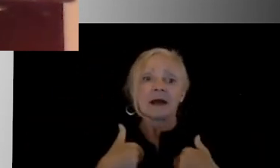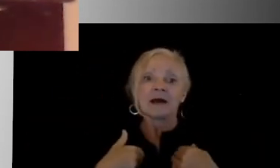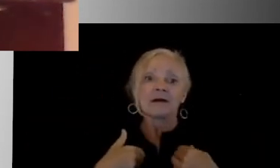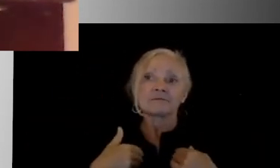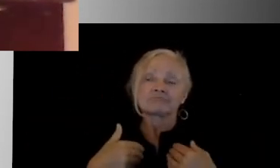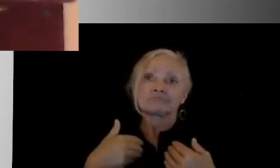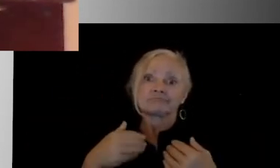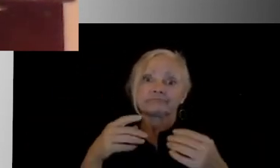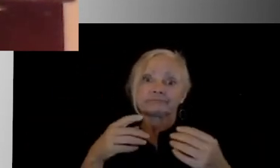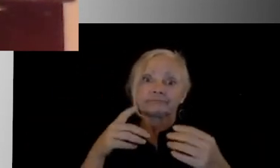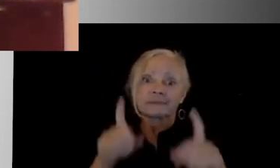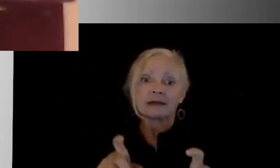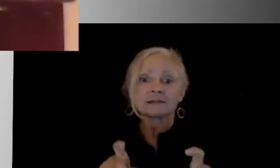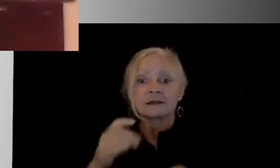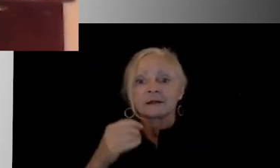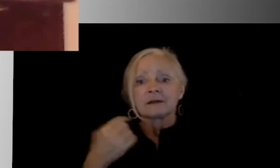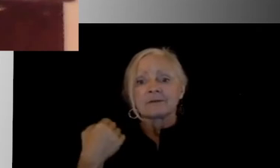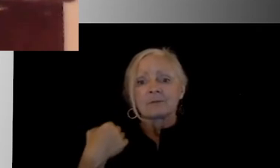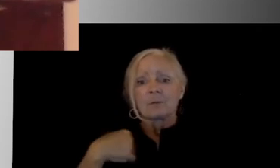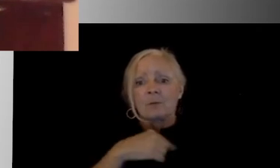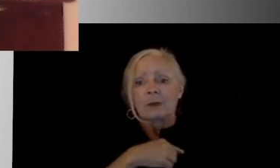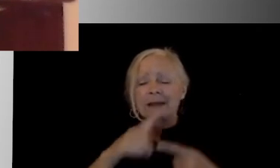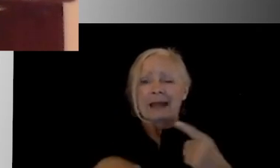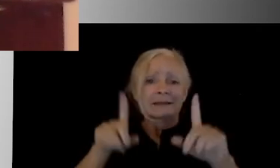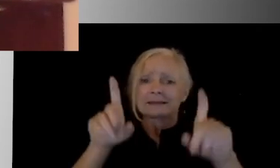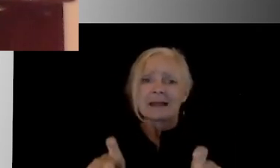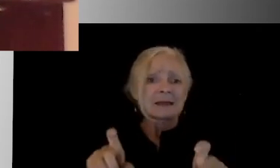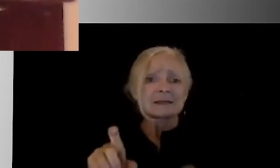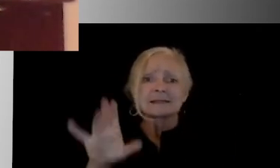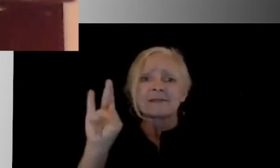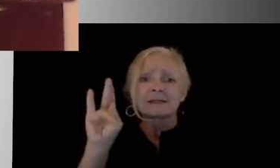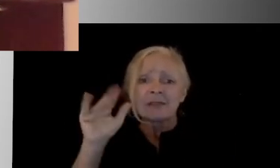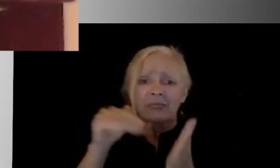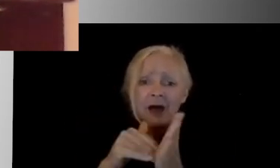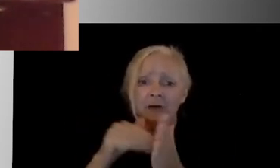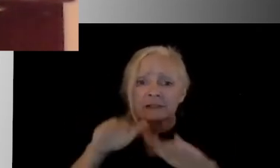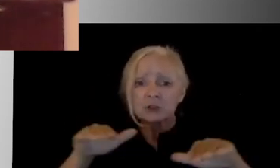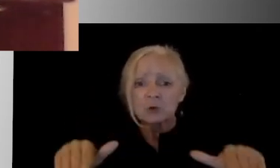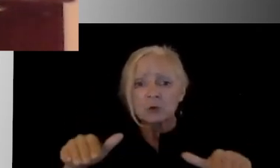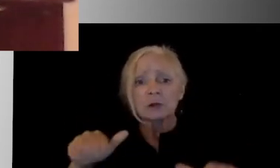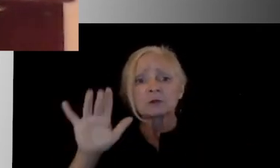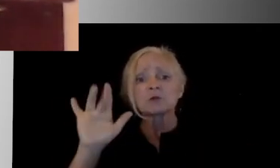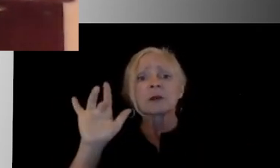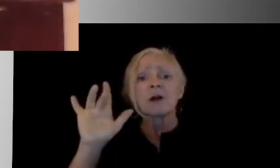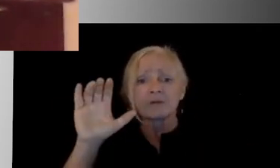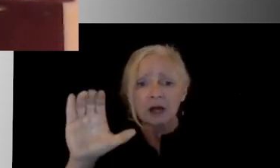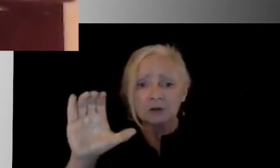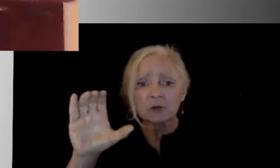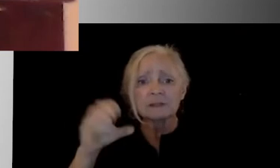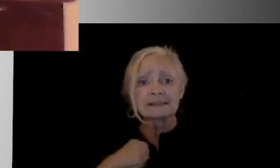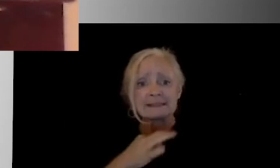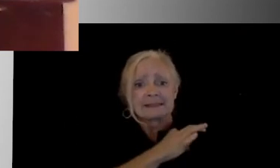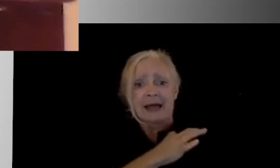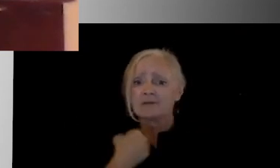So for us to test our 17,000 children and 2,500 employees prior to coming back is just not a reality. So we are asking